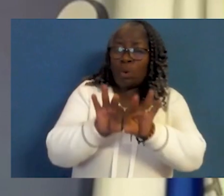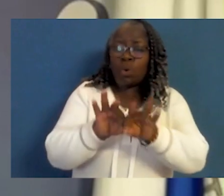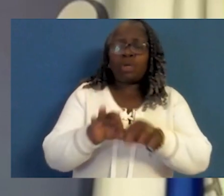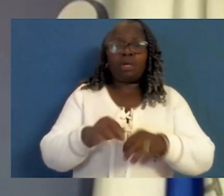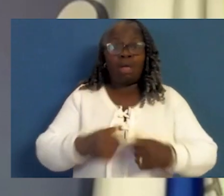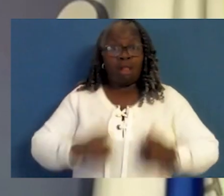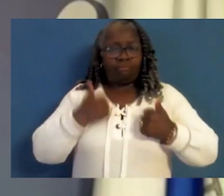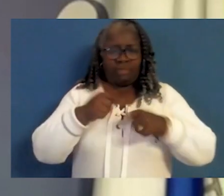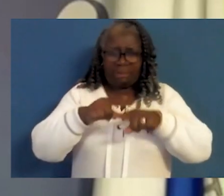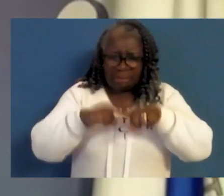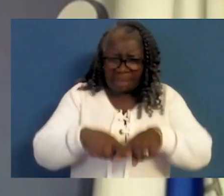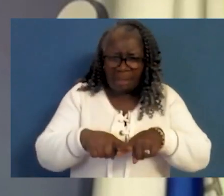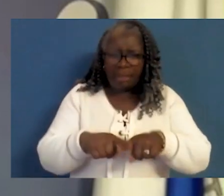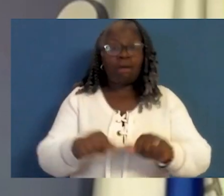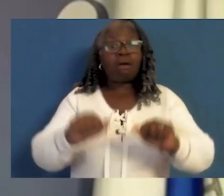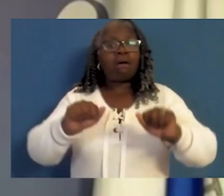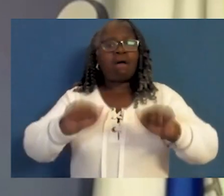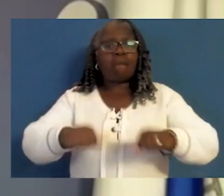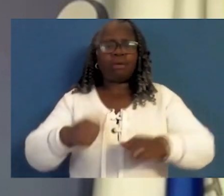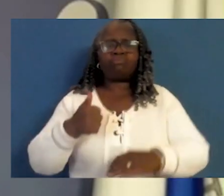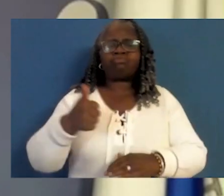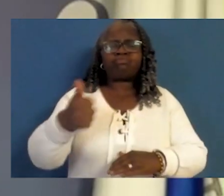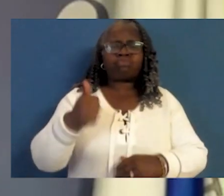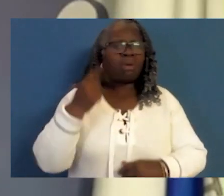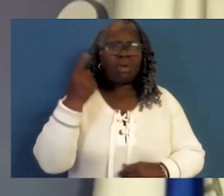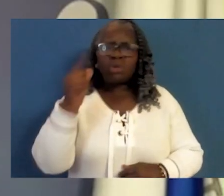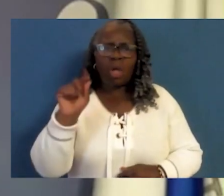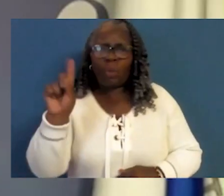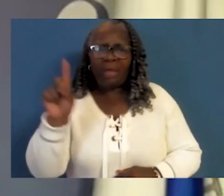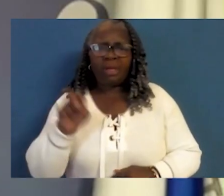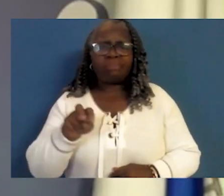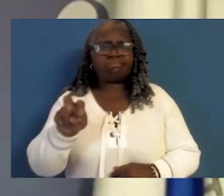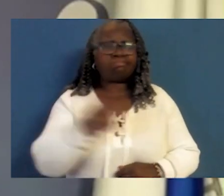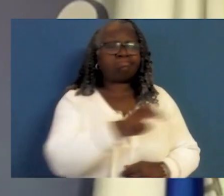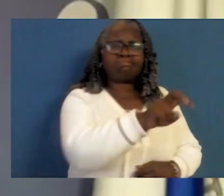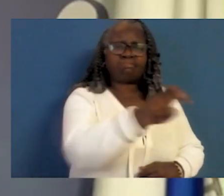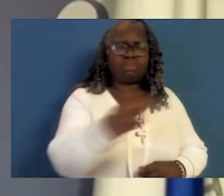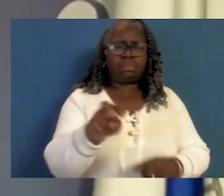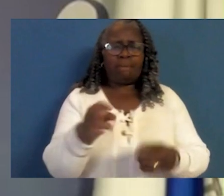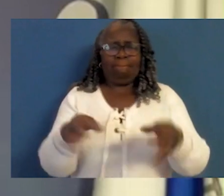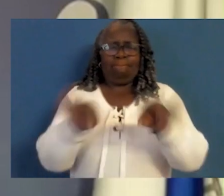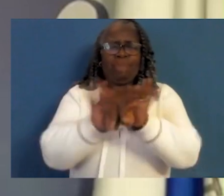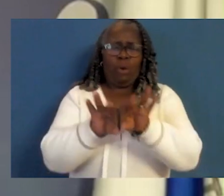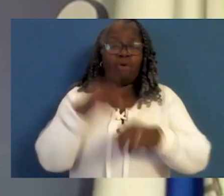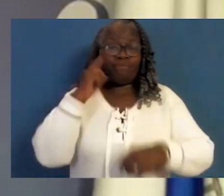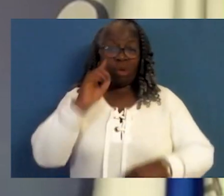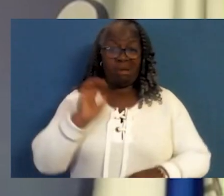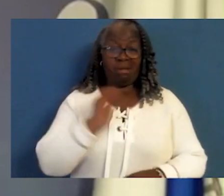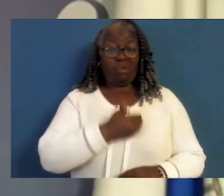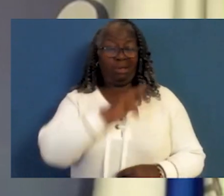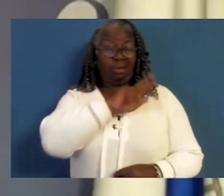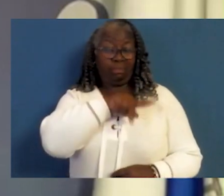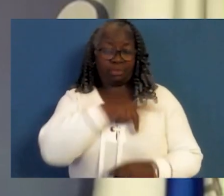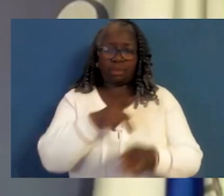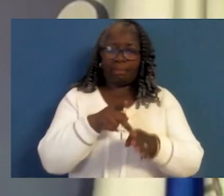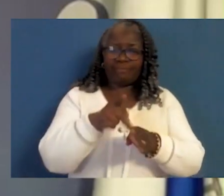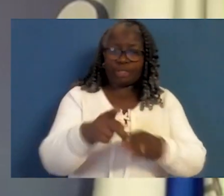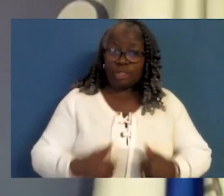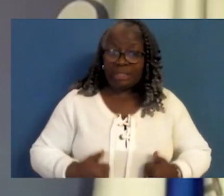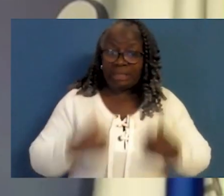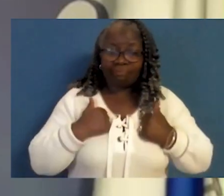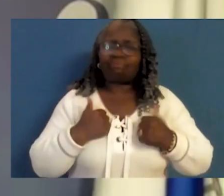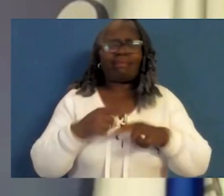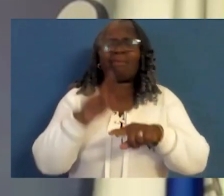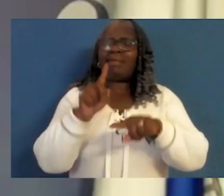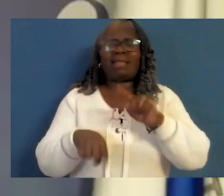on being able to get where you need to go. It is so central to our personal and professional lives. And if you're not able to